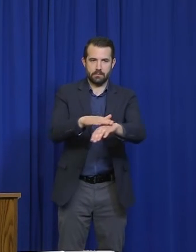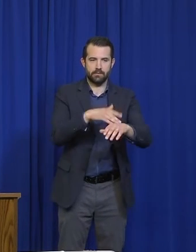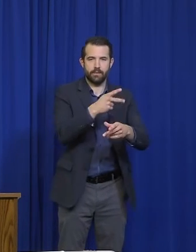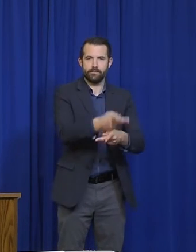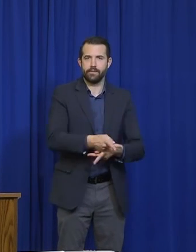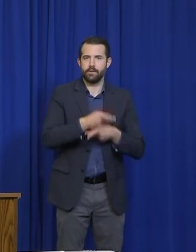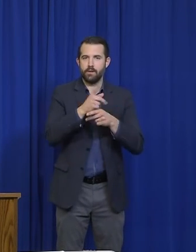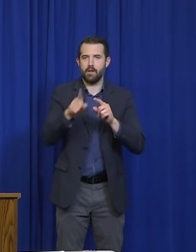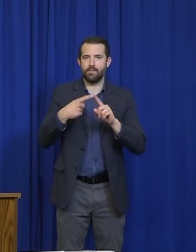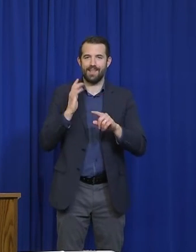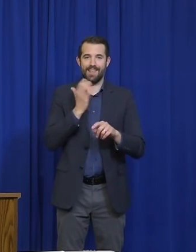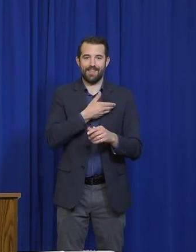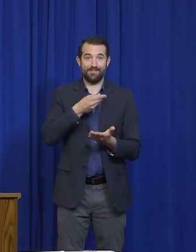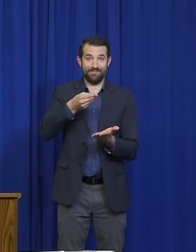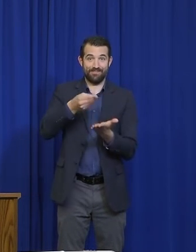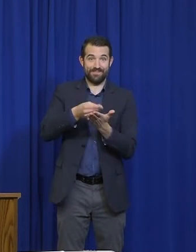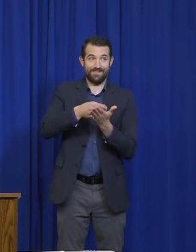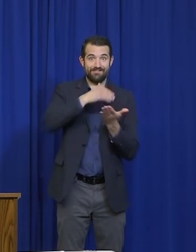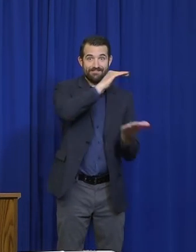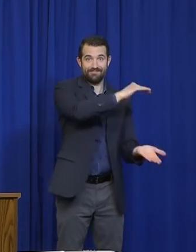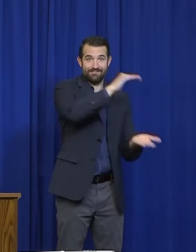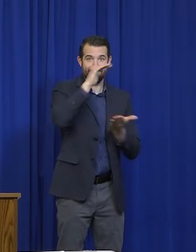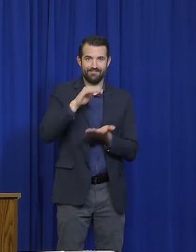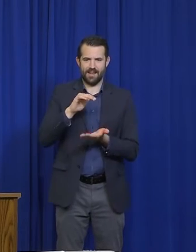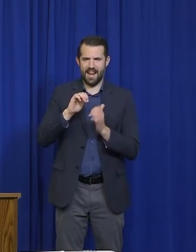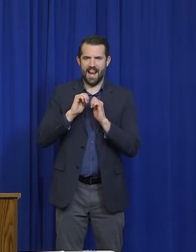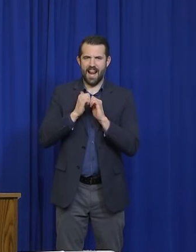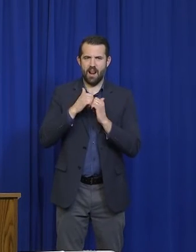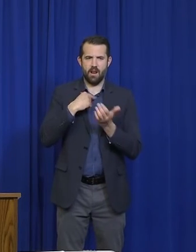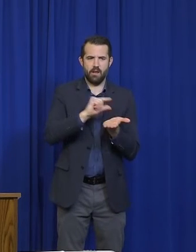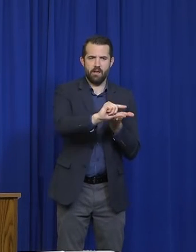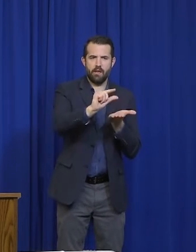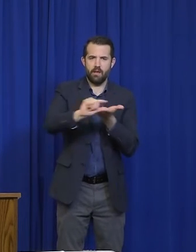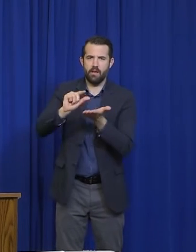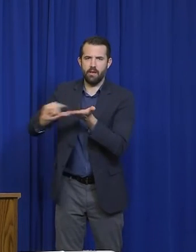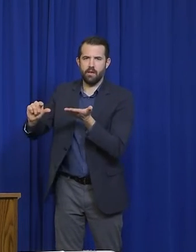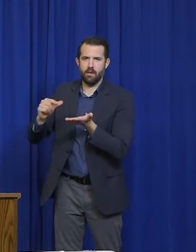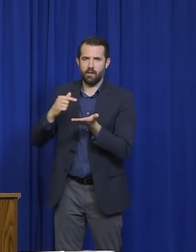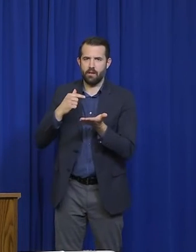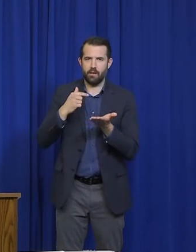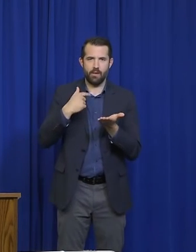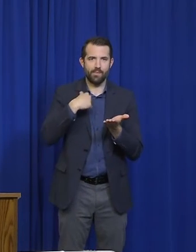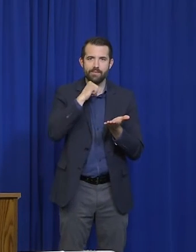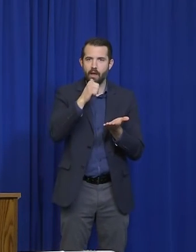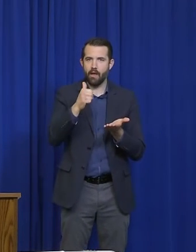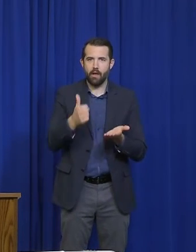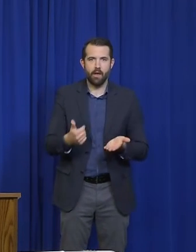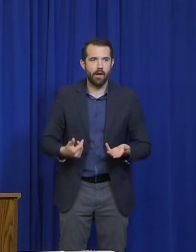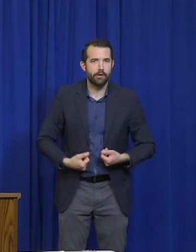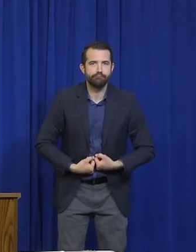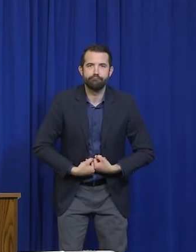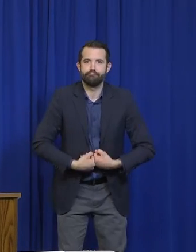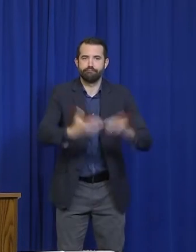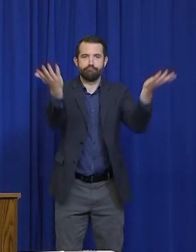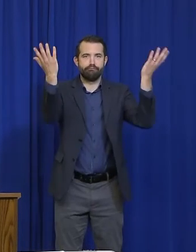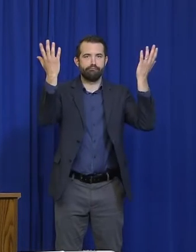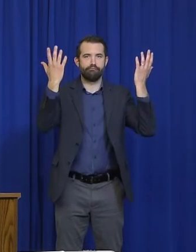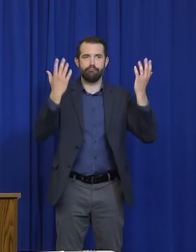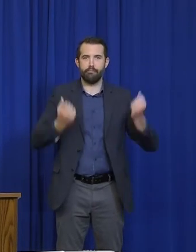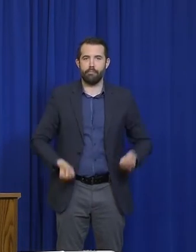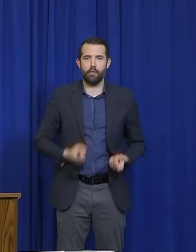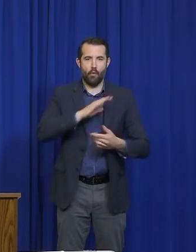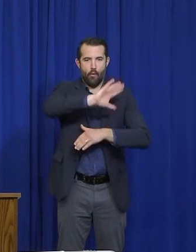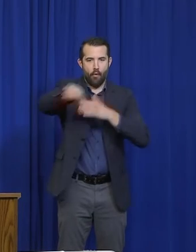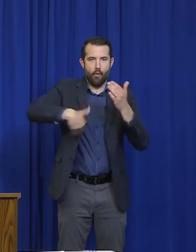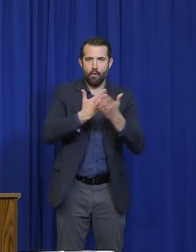Lambrou is here as well to answer your question. But I think the answer is we have not spent a lot of money on standing up the alternative